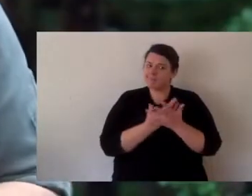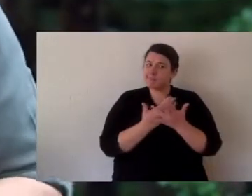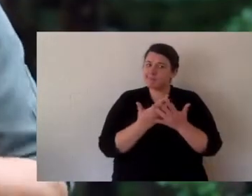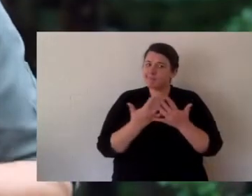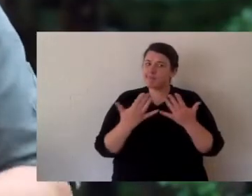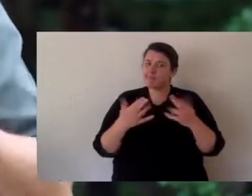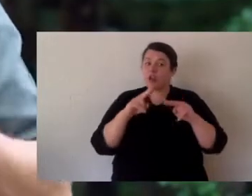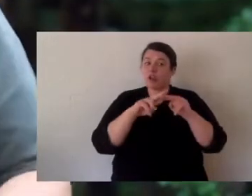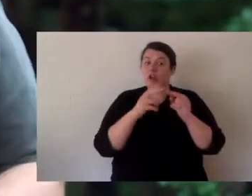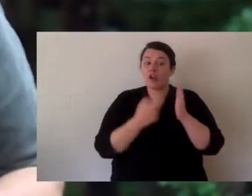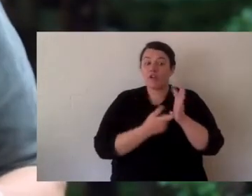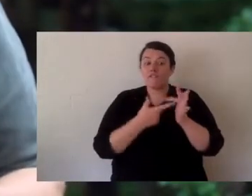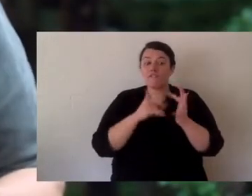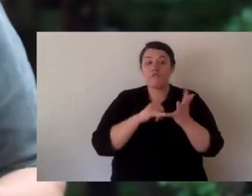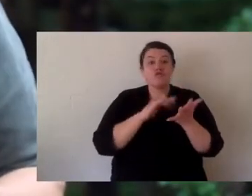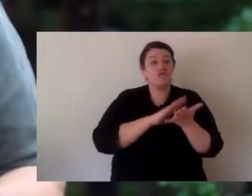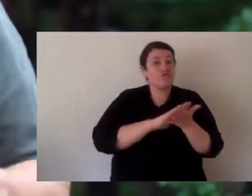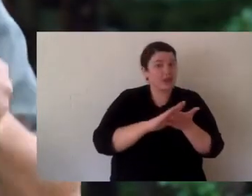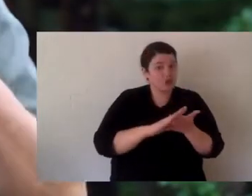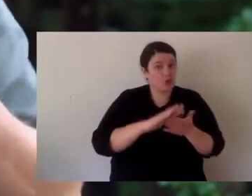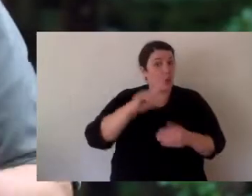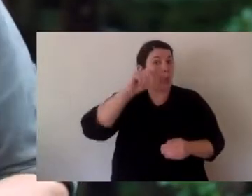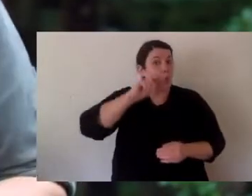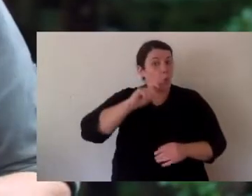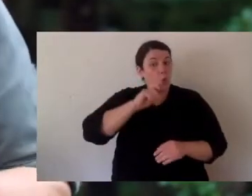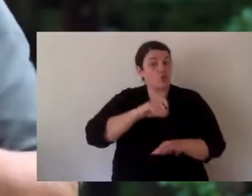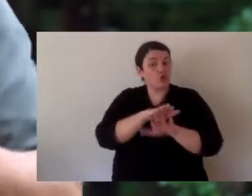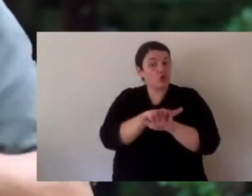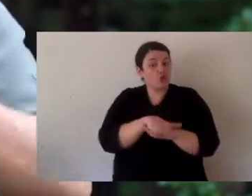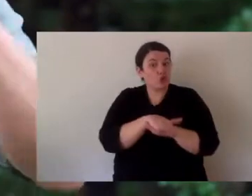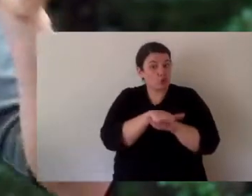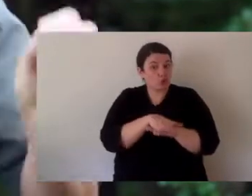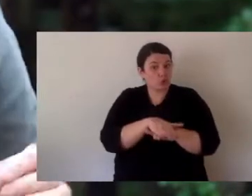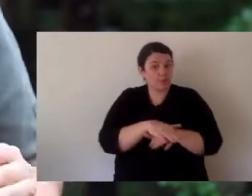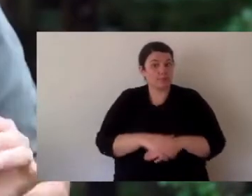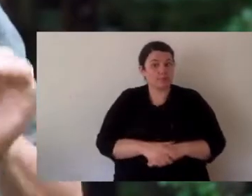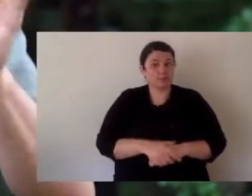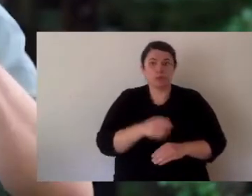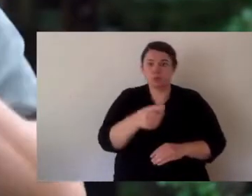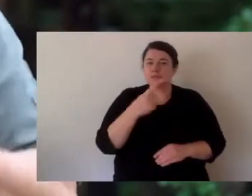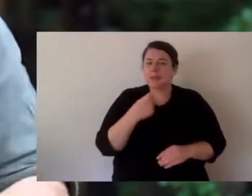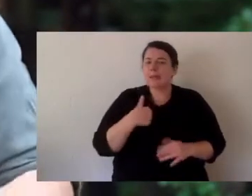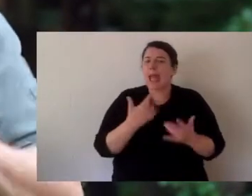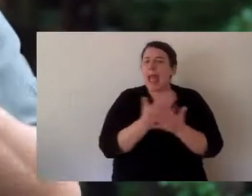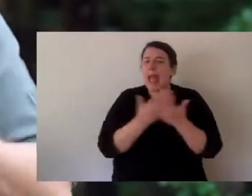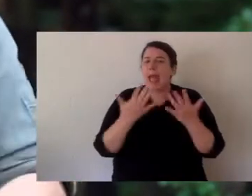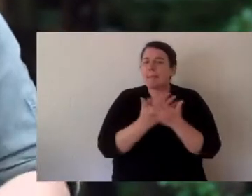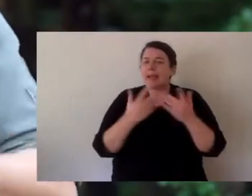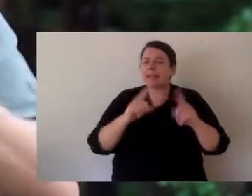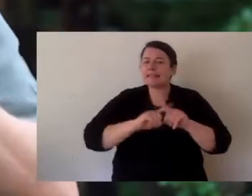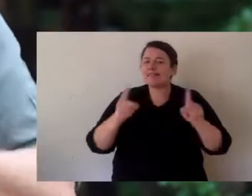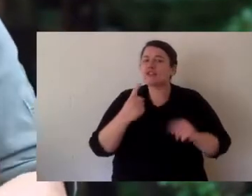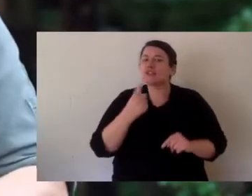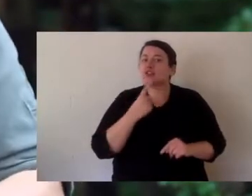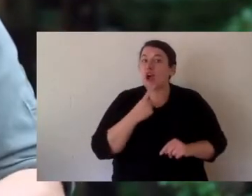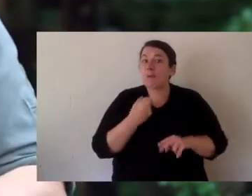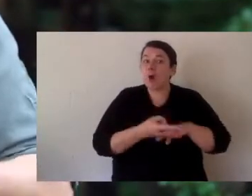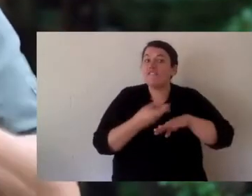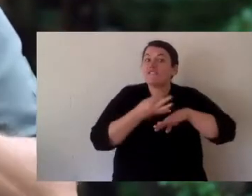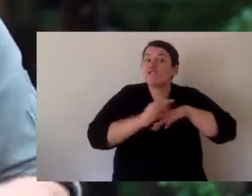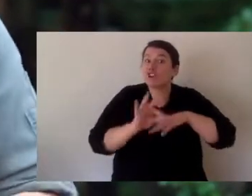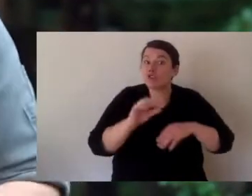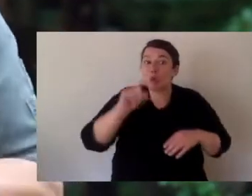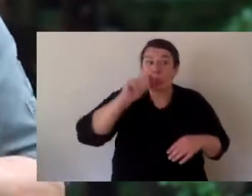Homework for today. There are a number of species of freshwater turtle in Australia.